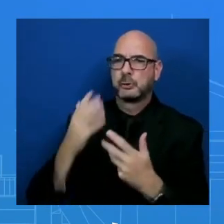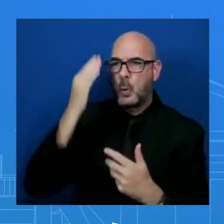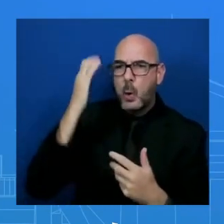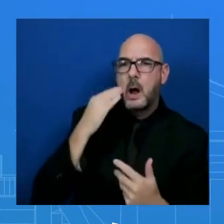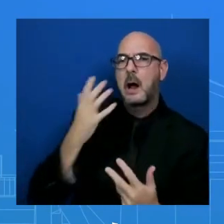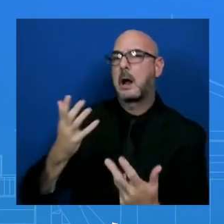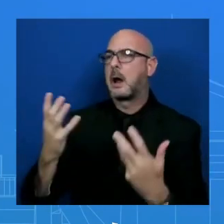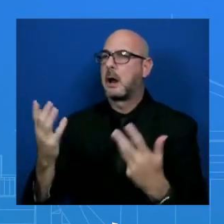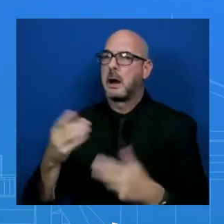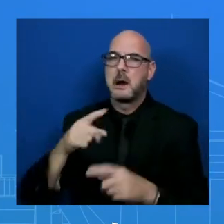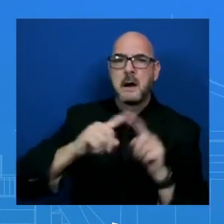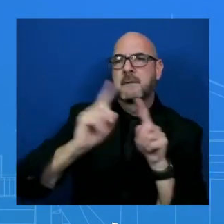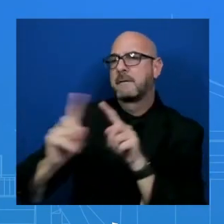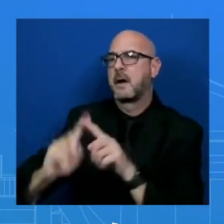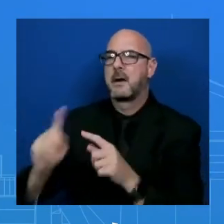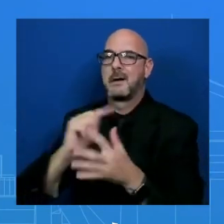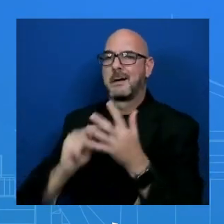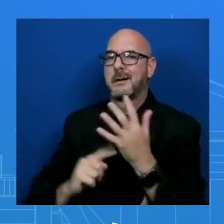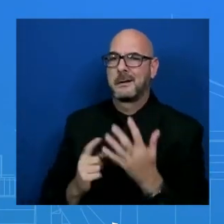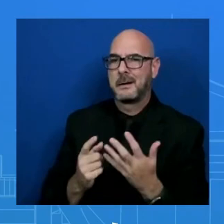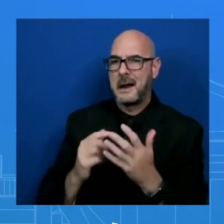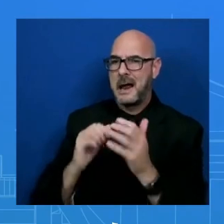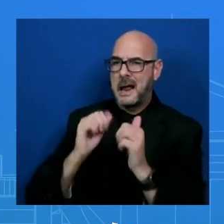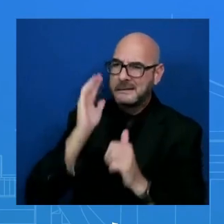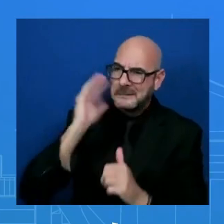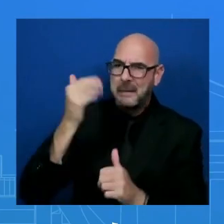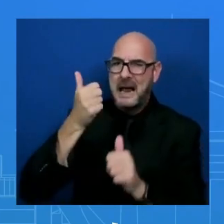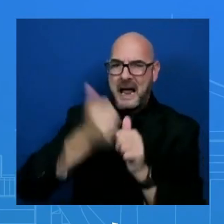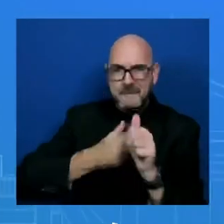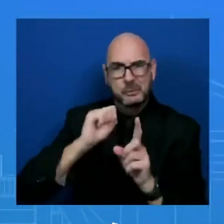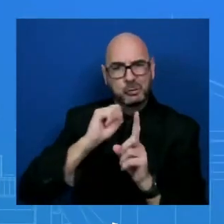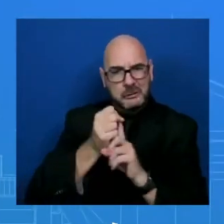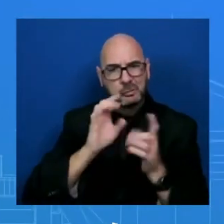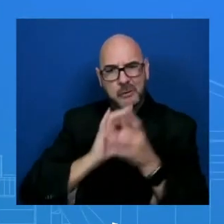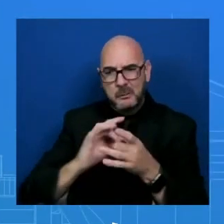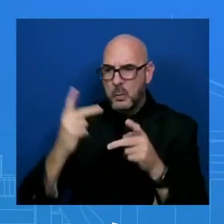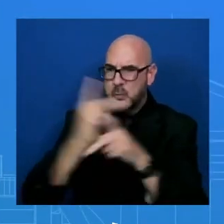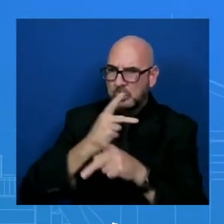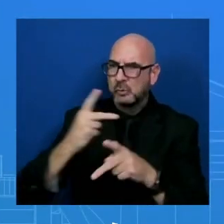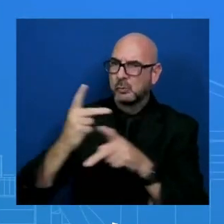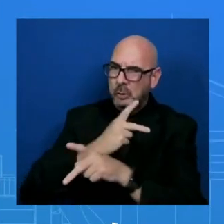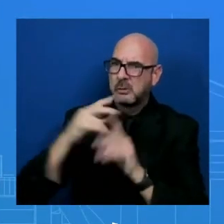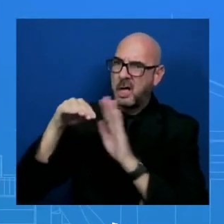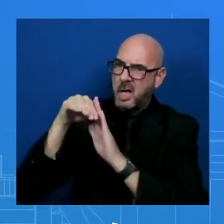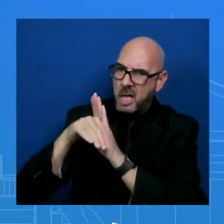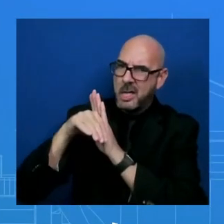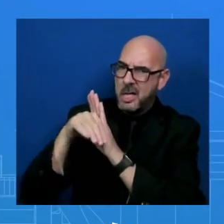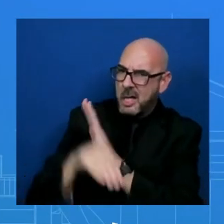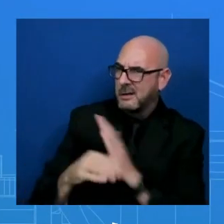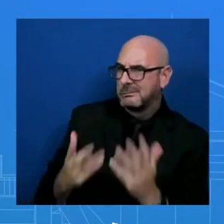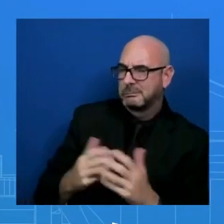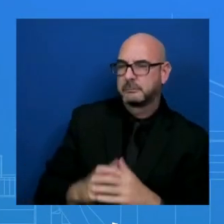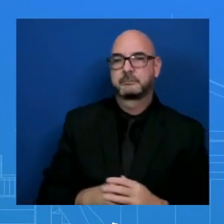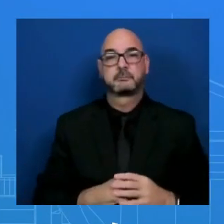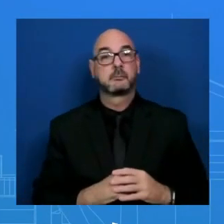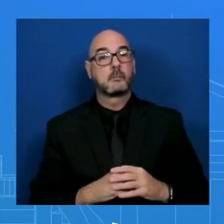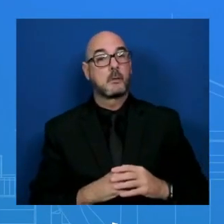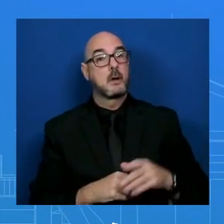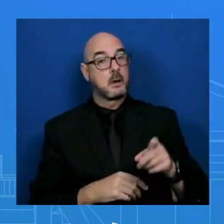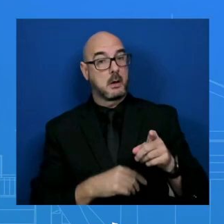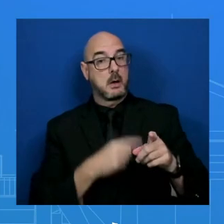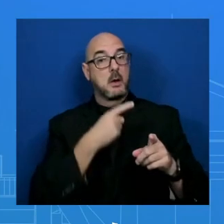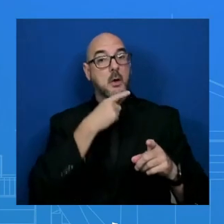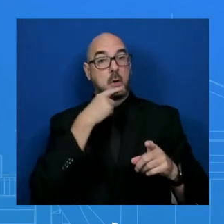relationship is worse than it was before. MR. Well, first of all, Russia decided to launch a